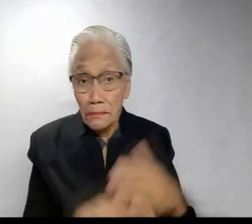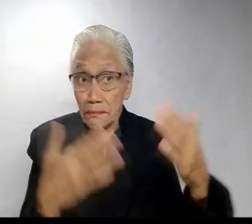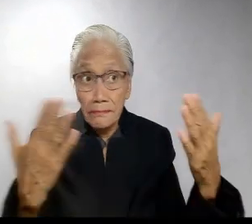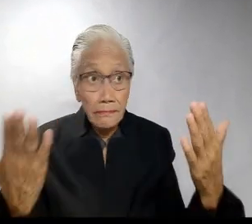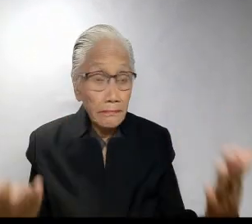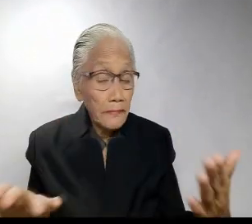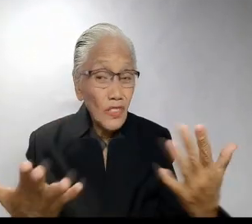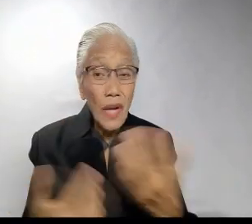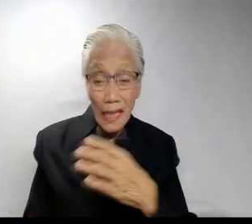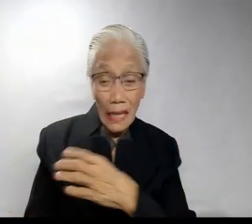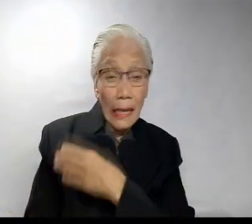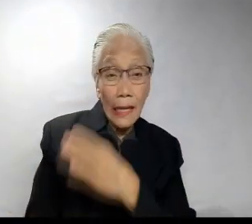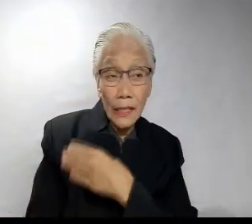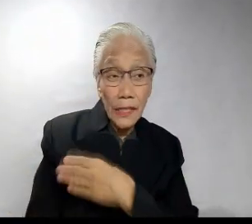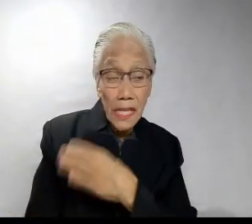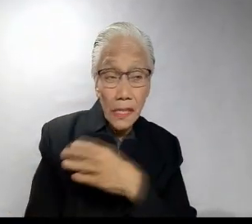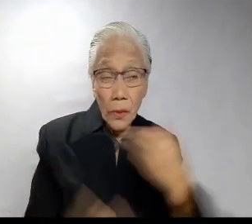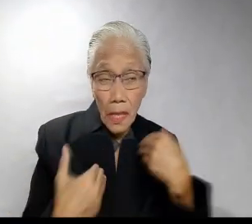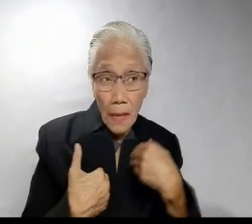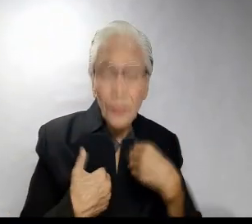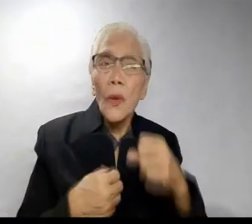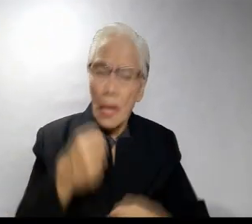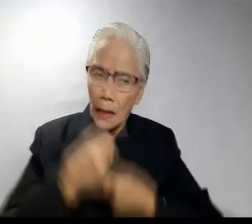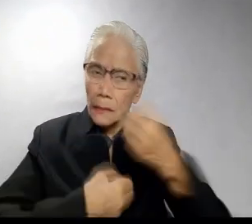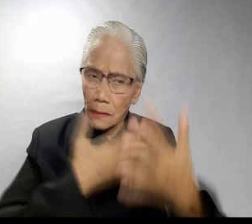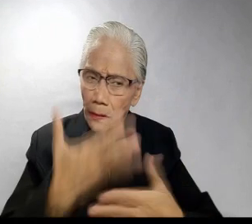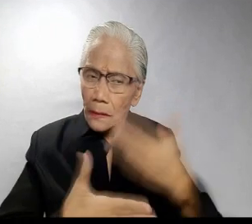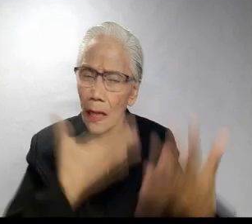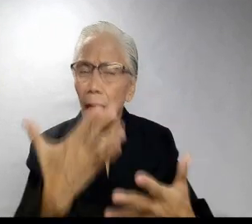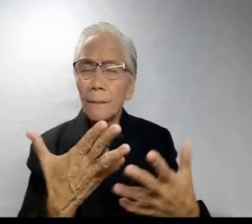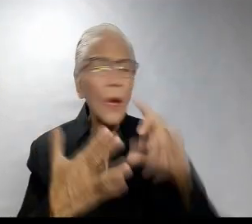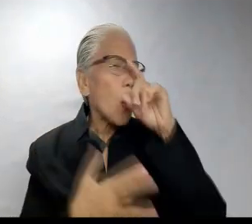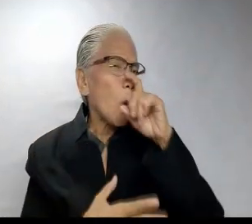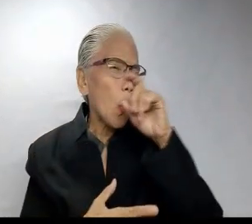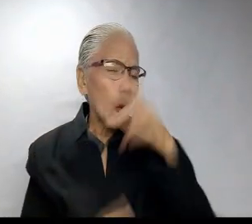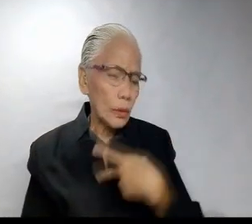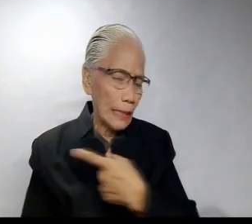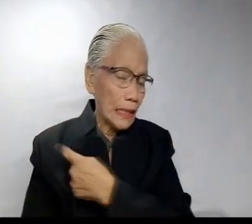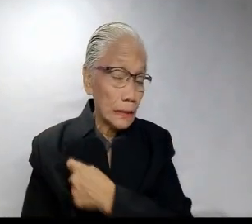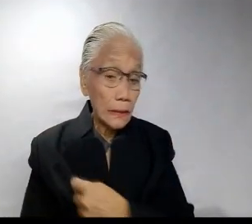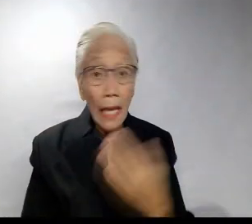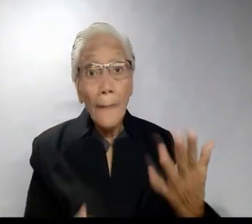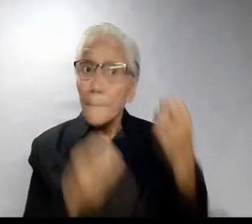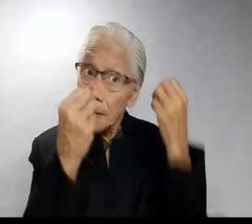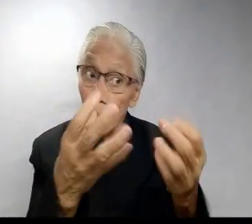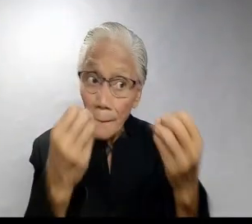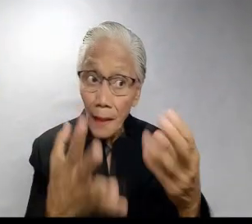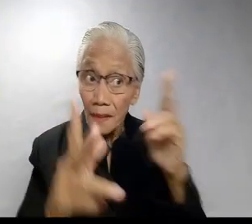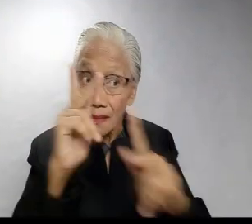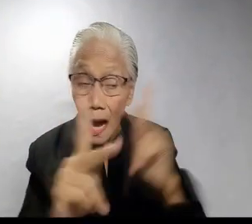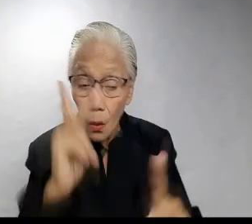past ko. Examining one's conscience kasi may open up old wounds. Kaya